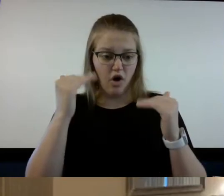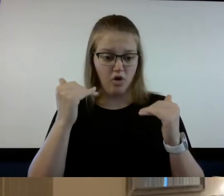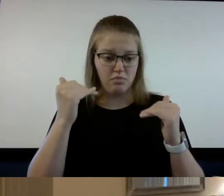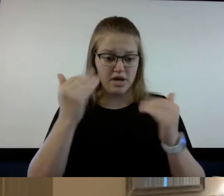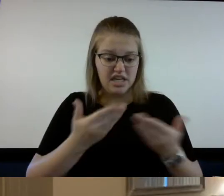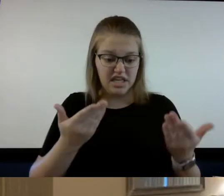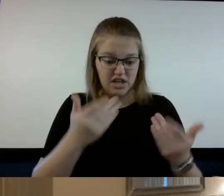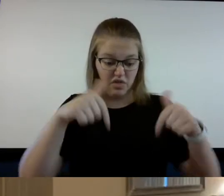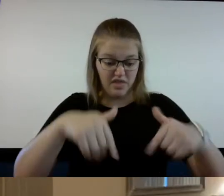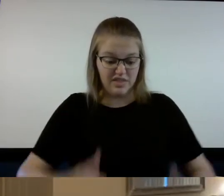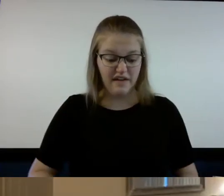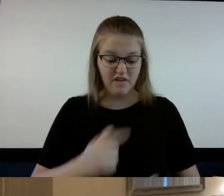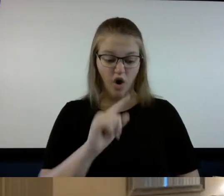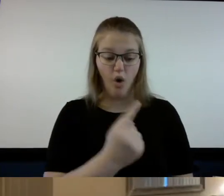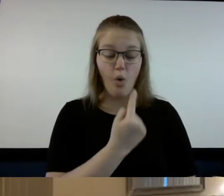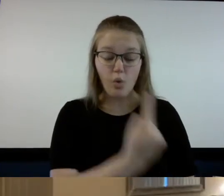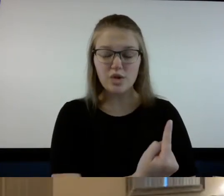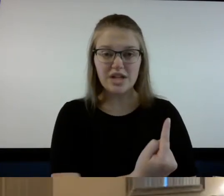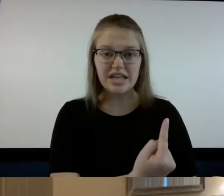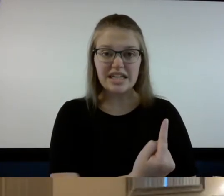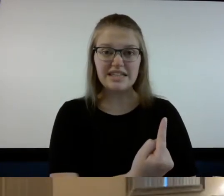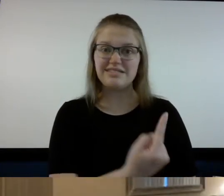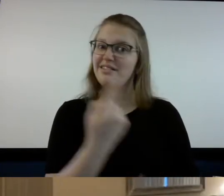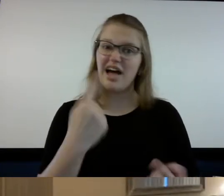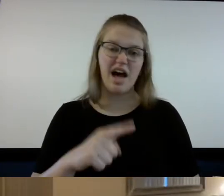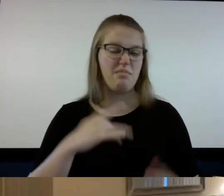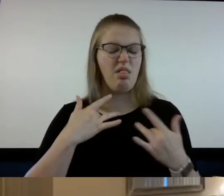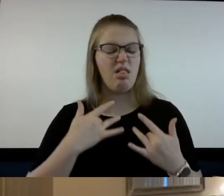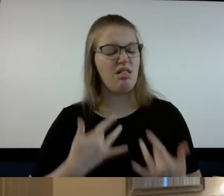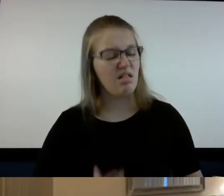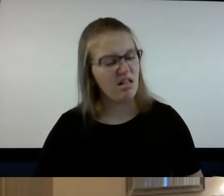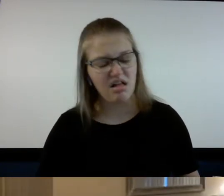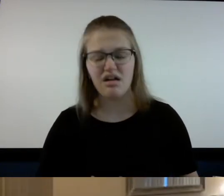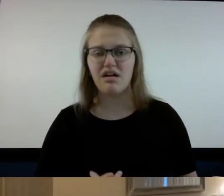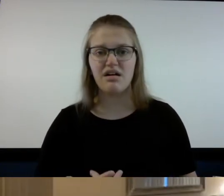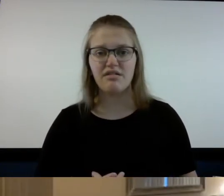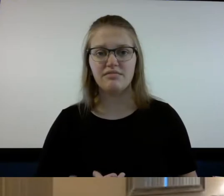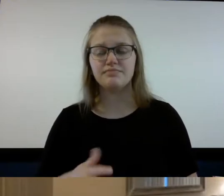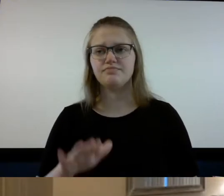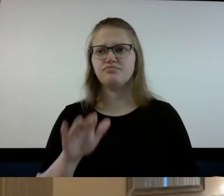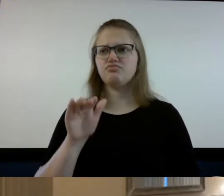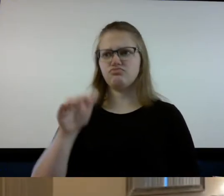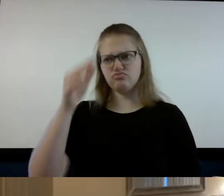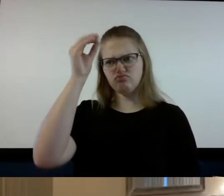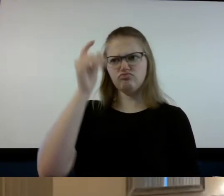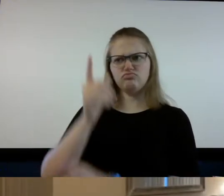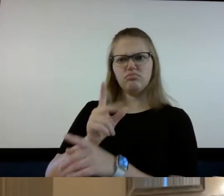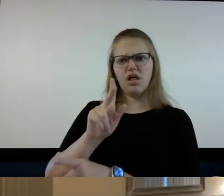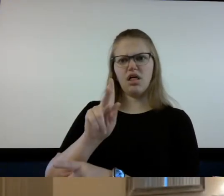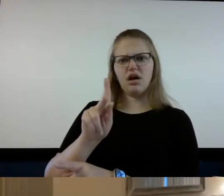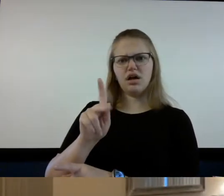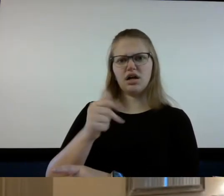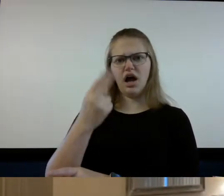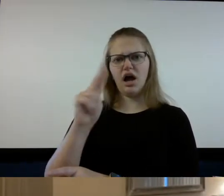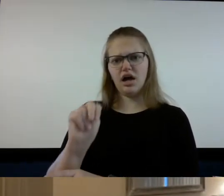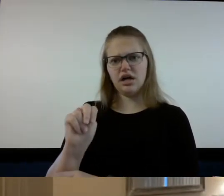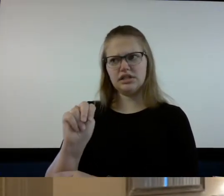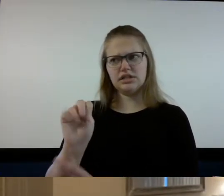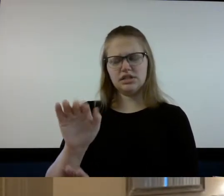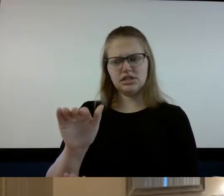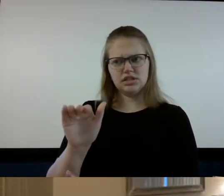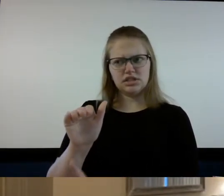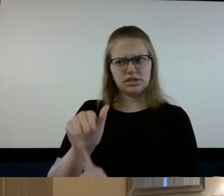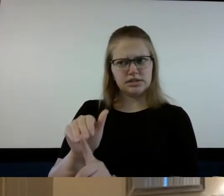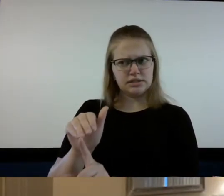most miserable brother con I don't I don't know if I think it's